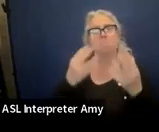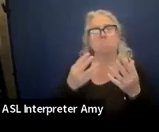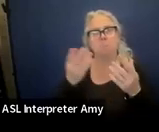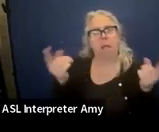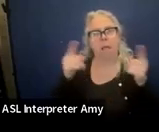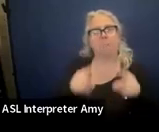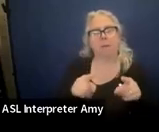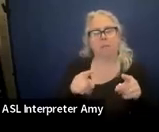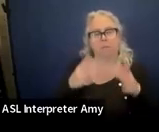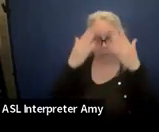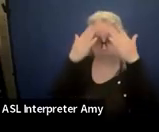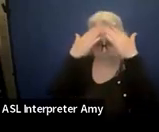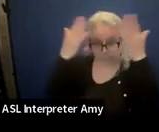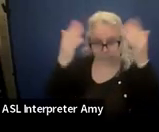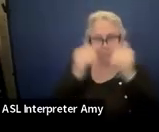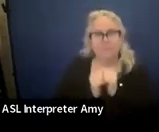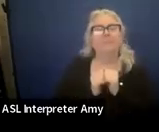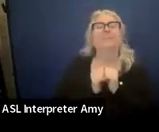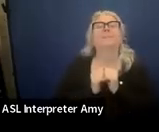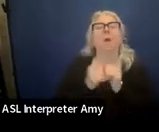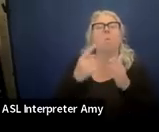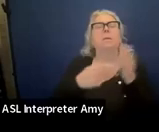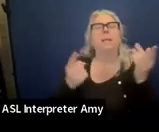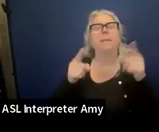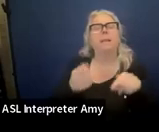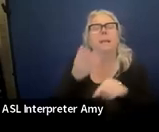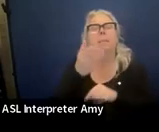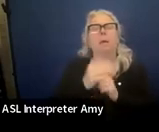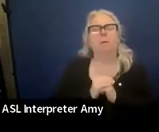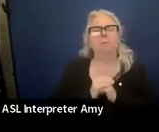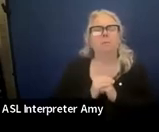Makes my head hurt a little bit. So what's happening here?